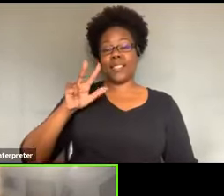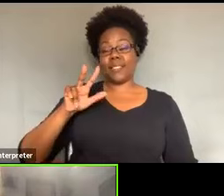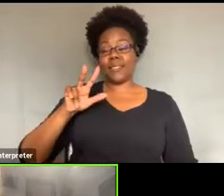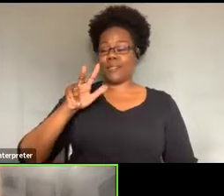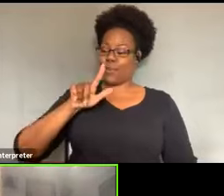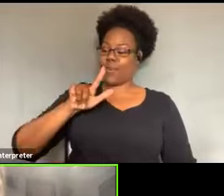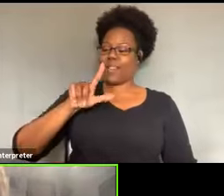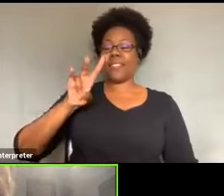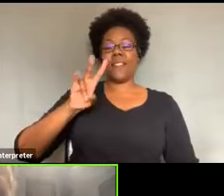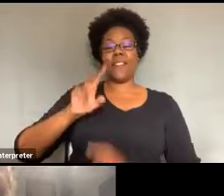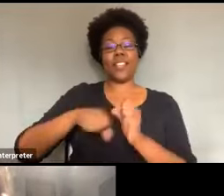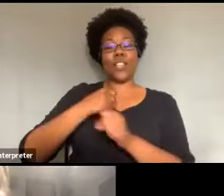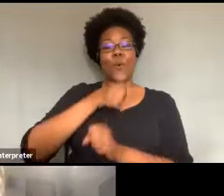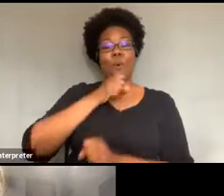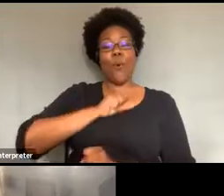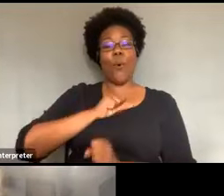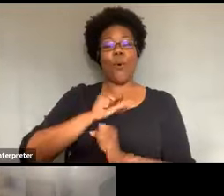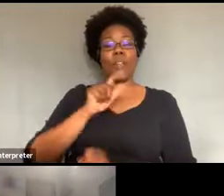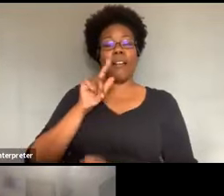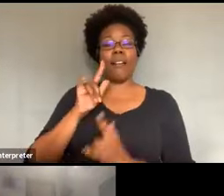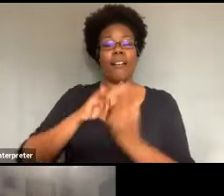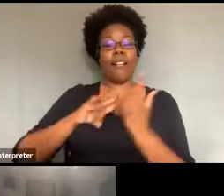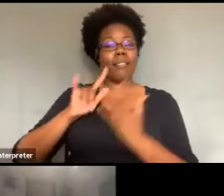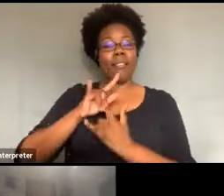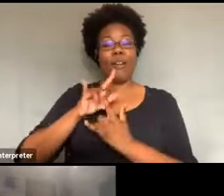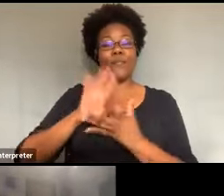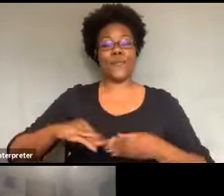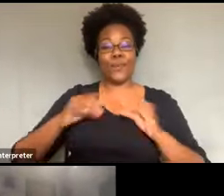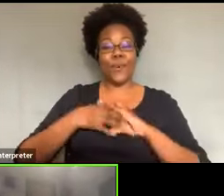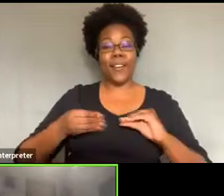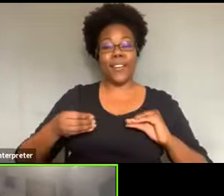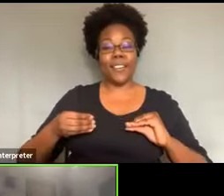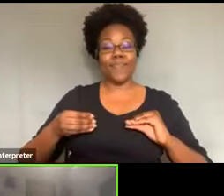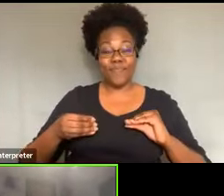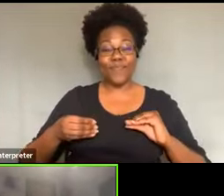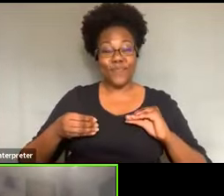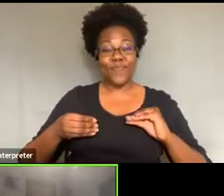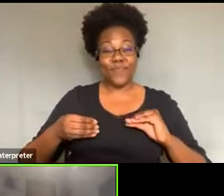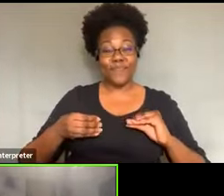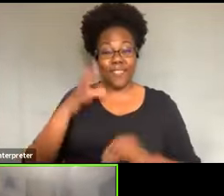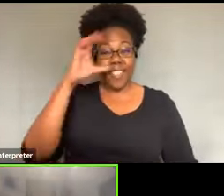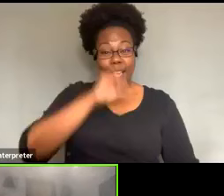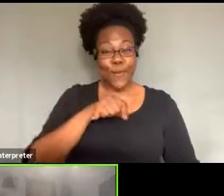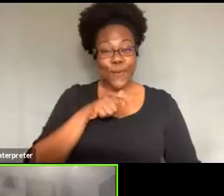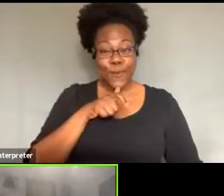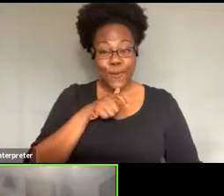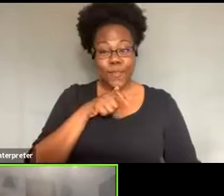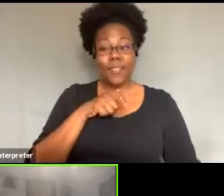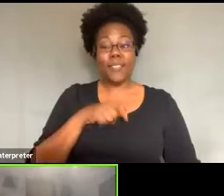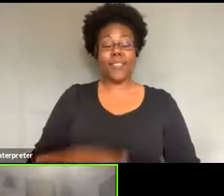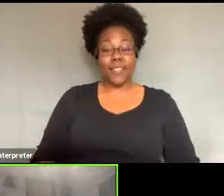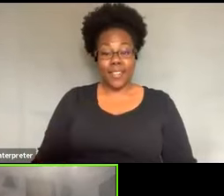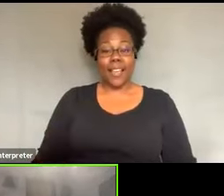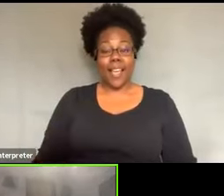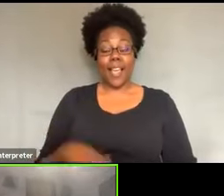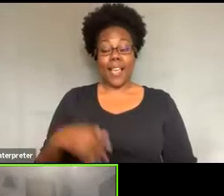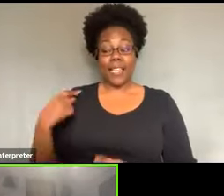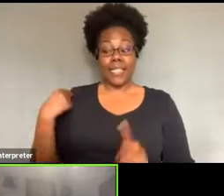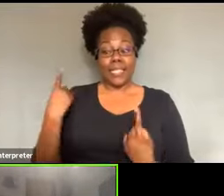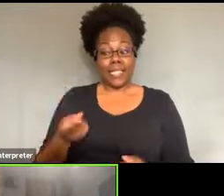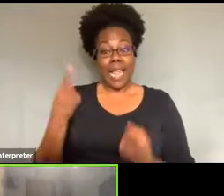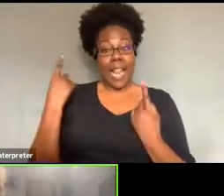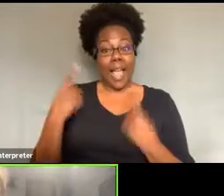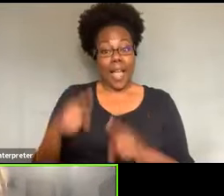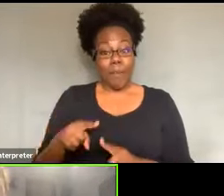guess who, who do you think might have a 27 years later and how that black